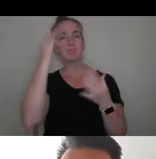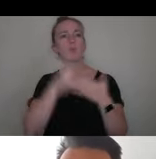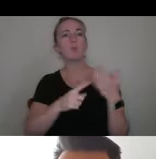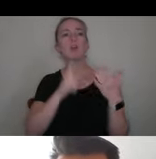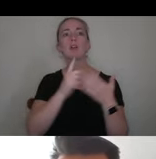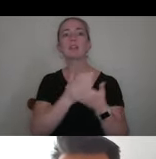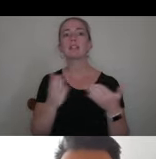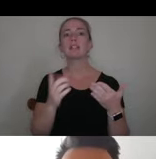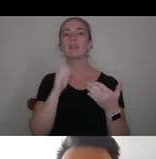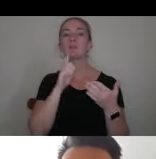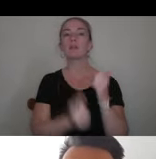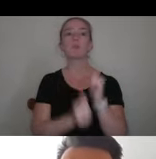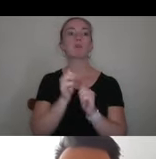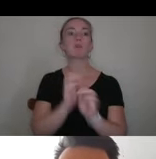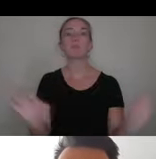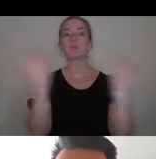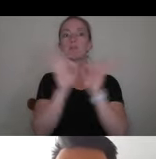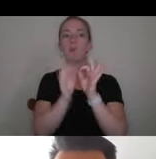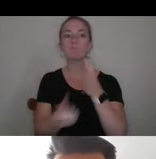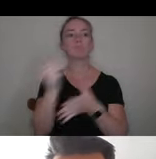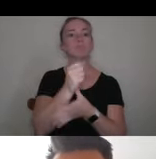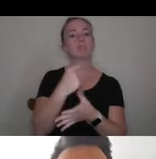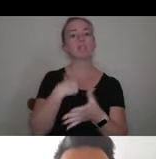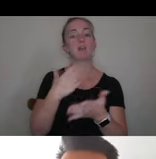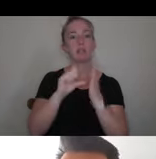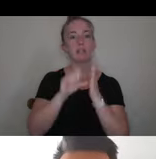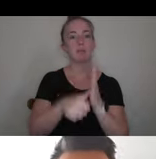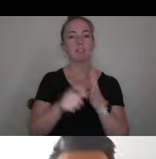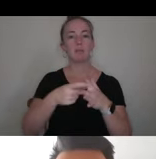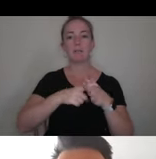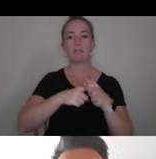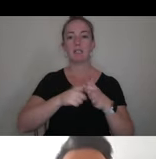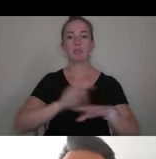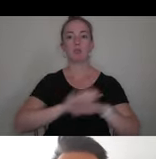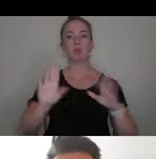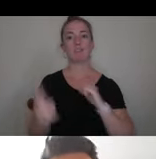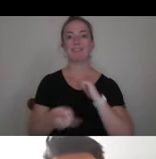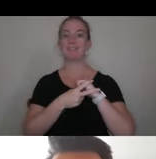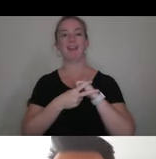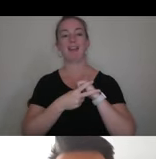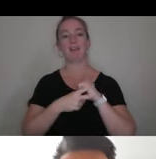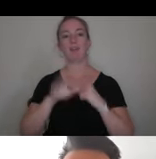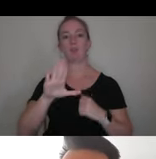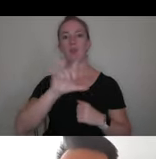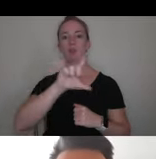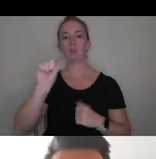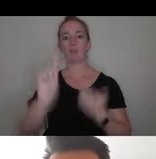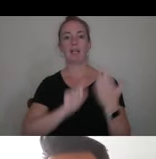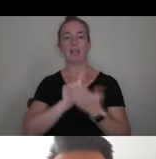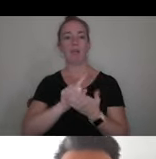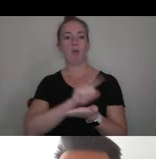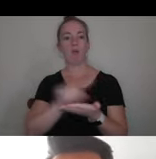especially important or the things that I want to highlight at the beginning. Don't save your 20 hour a week,